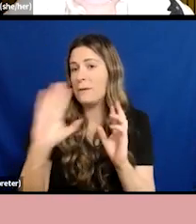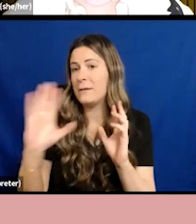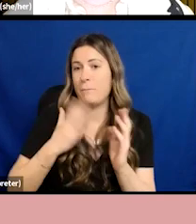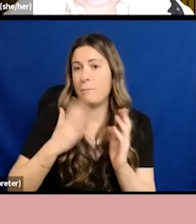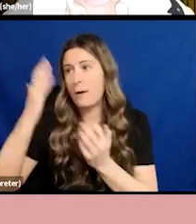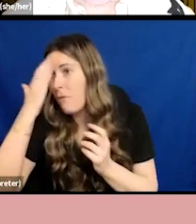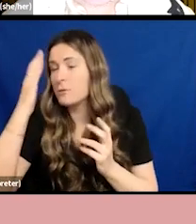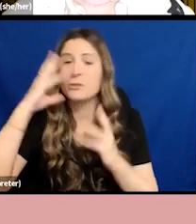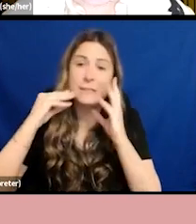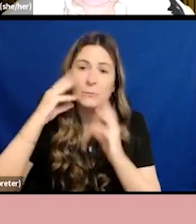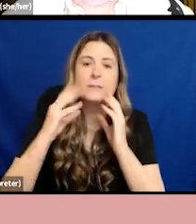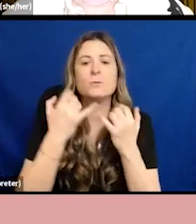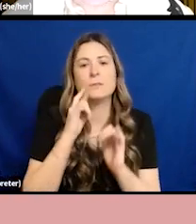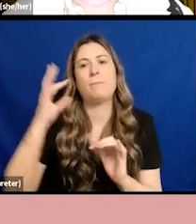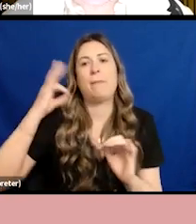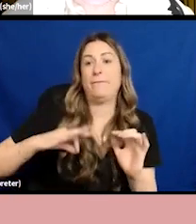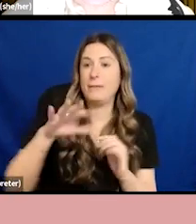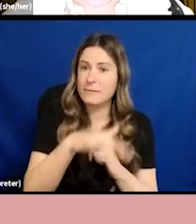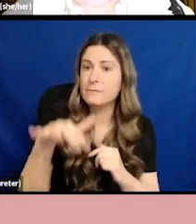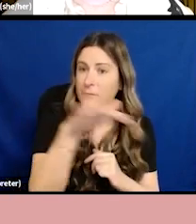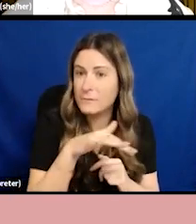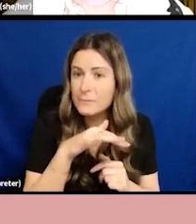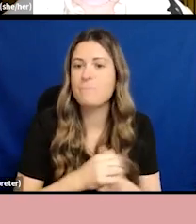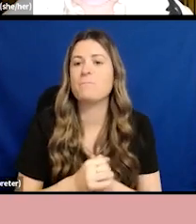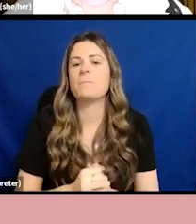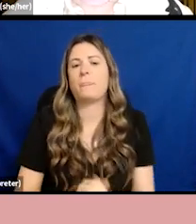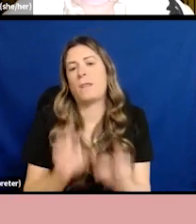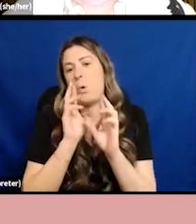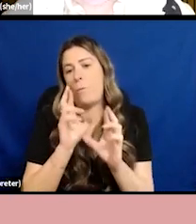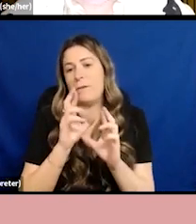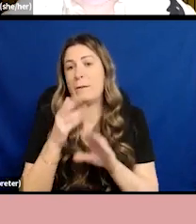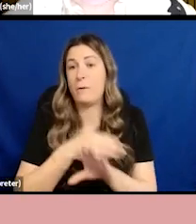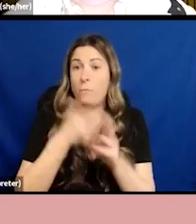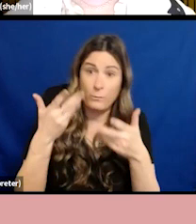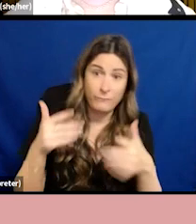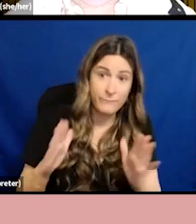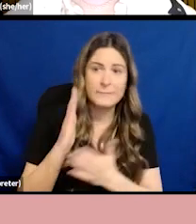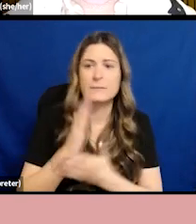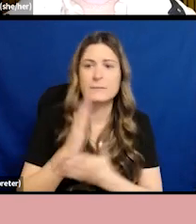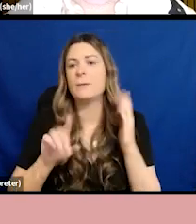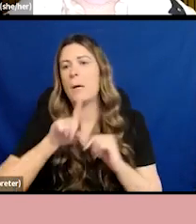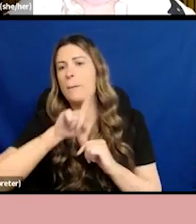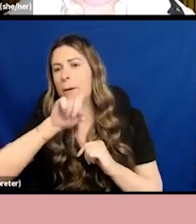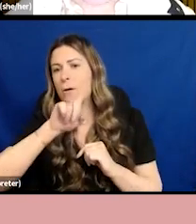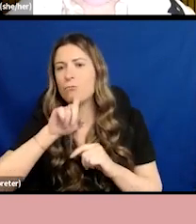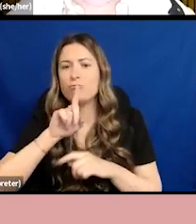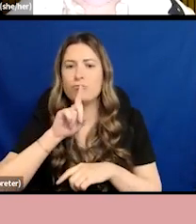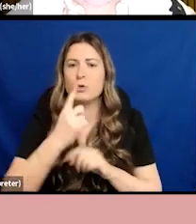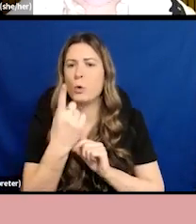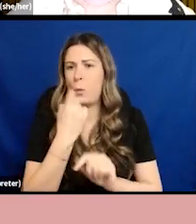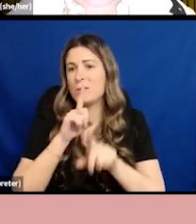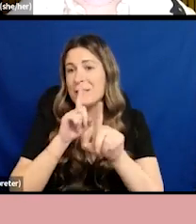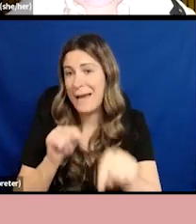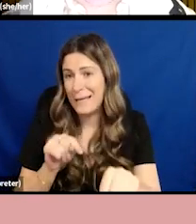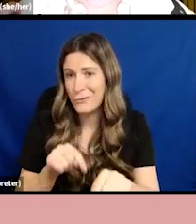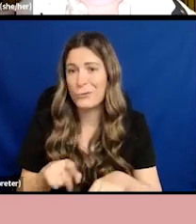And as Sharon said, hopefully we will have time for Q&A at the end, where Sharon and our other fantastic speakers